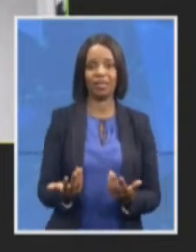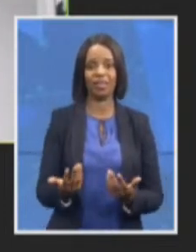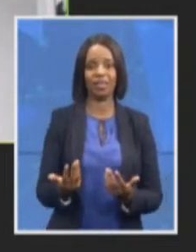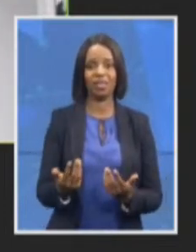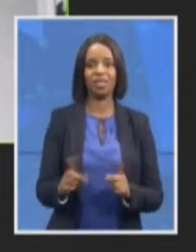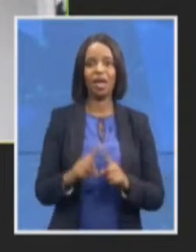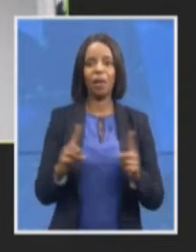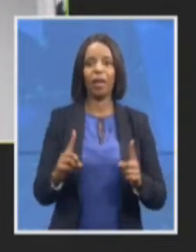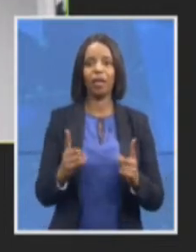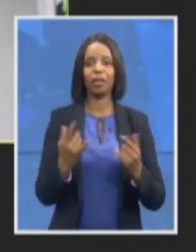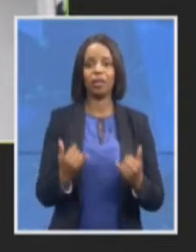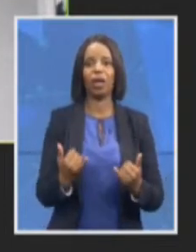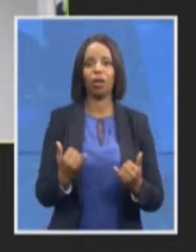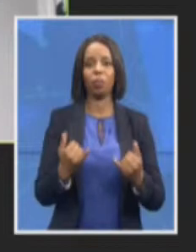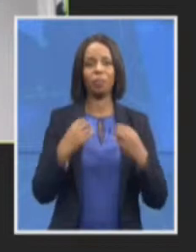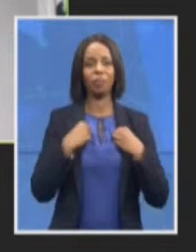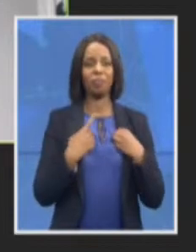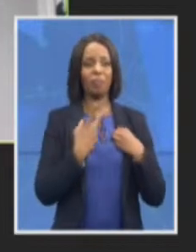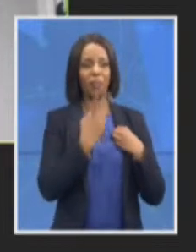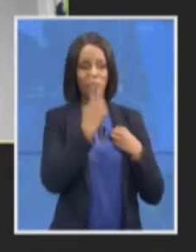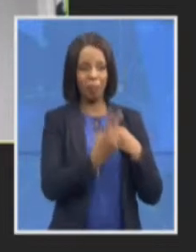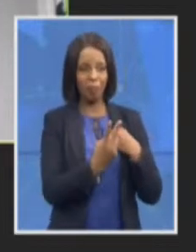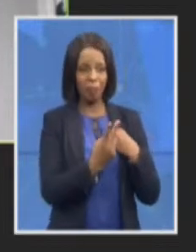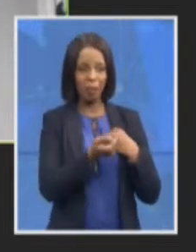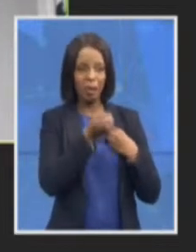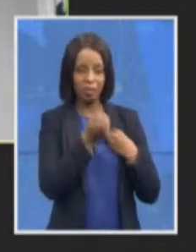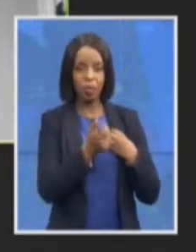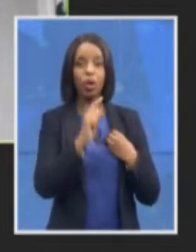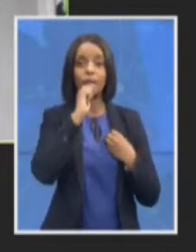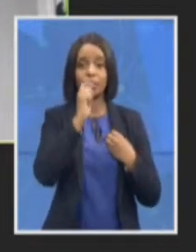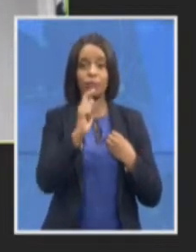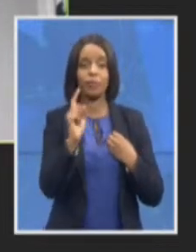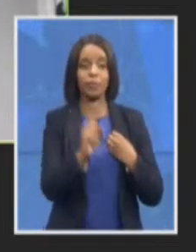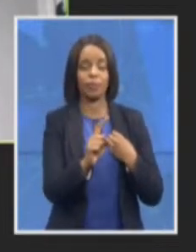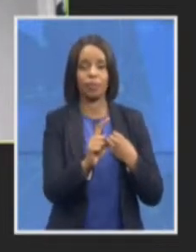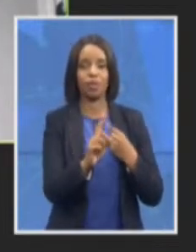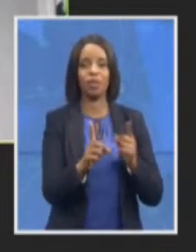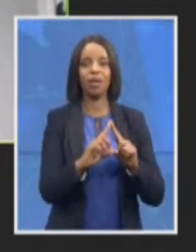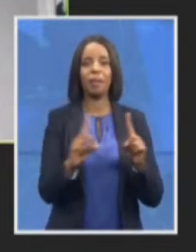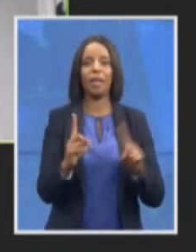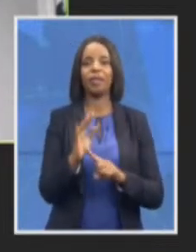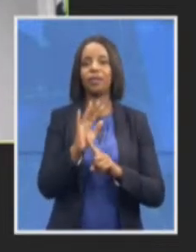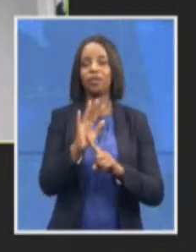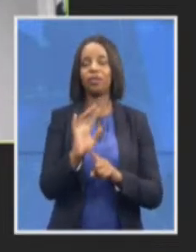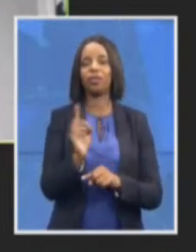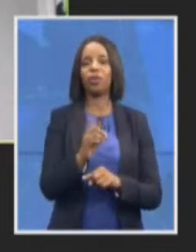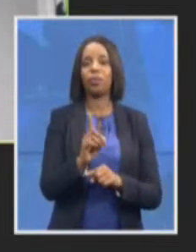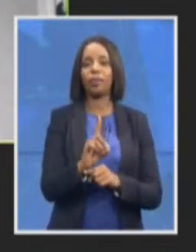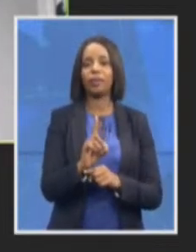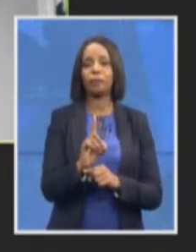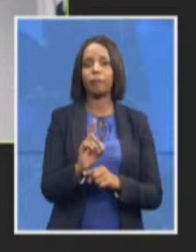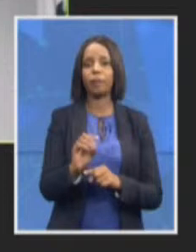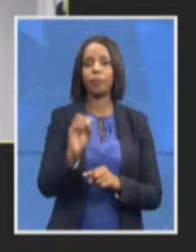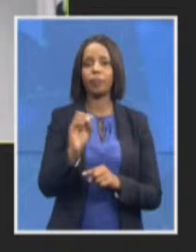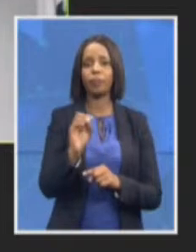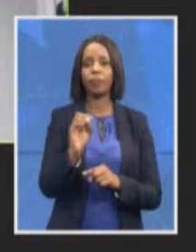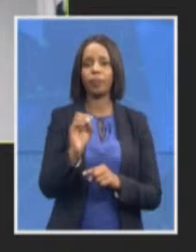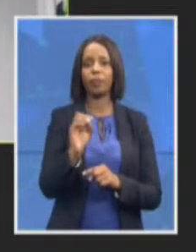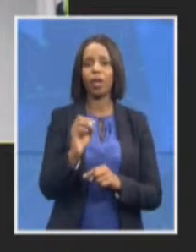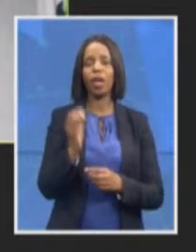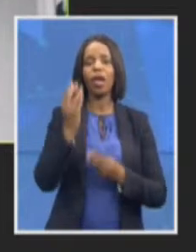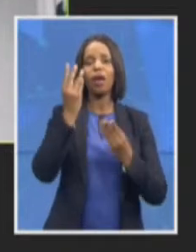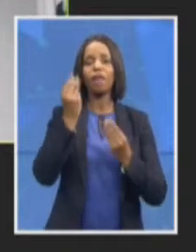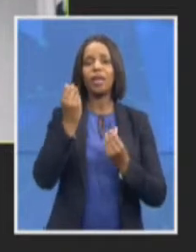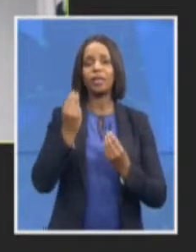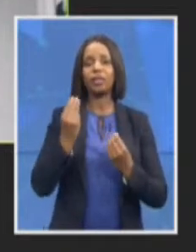the reality but it shows that there is these and the financial investigations in these matters are very complex